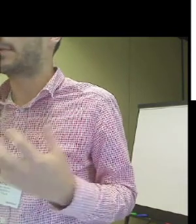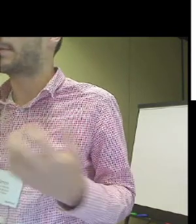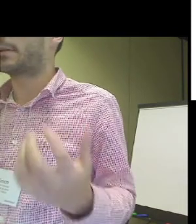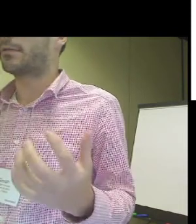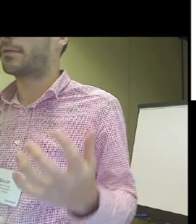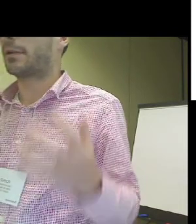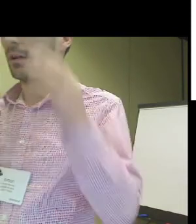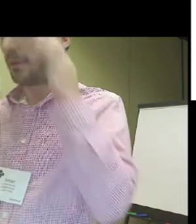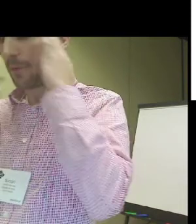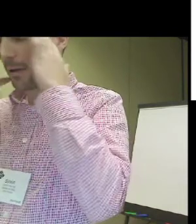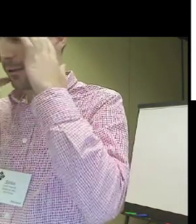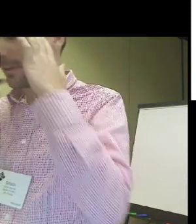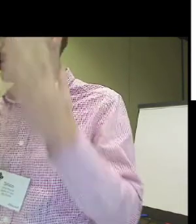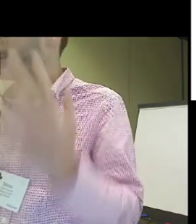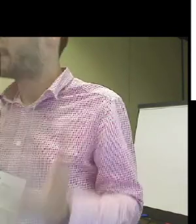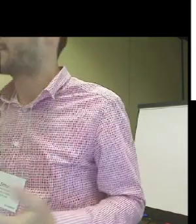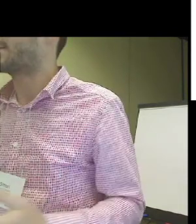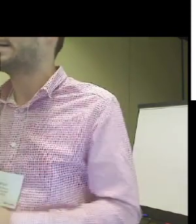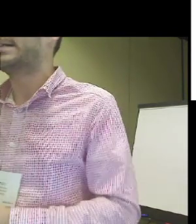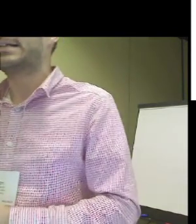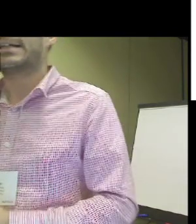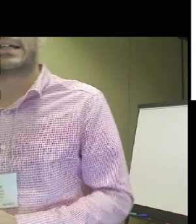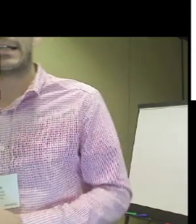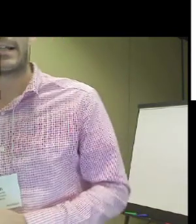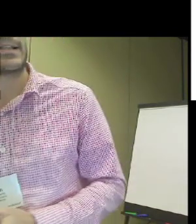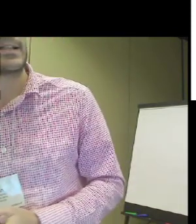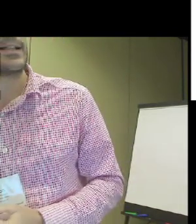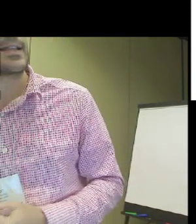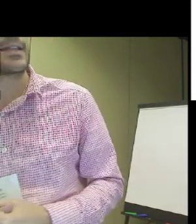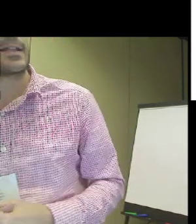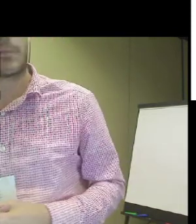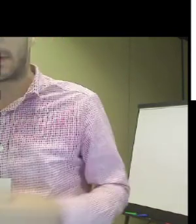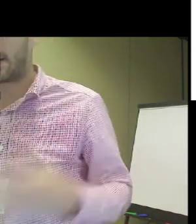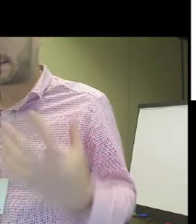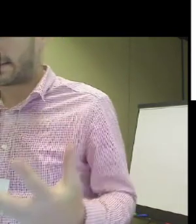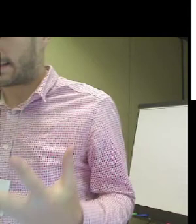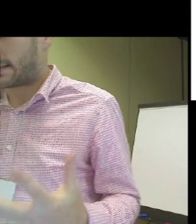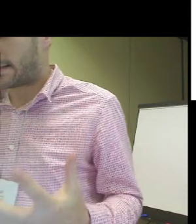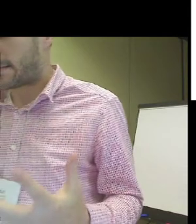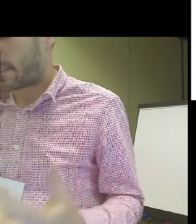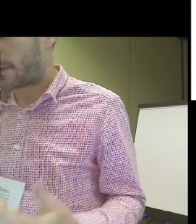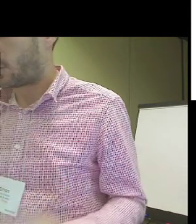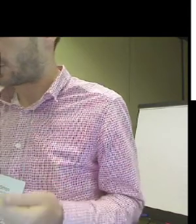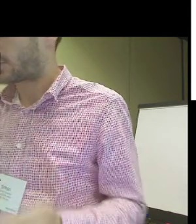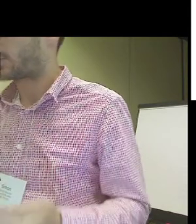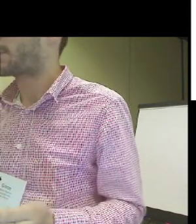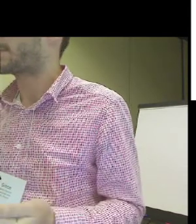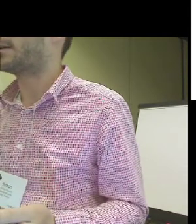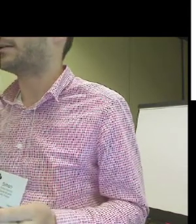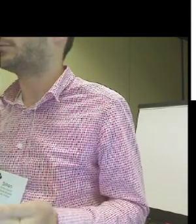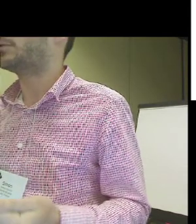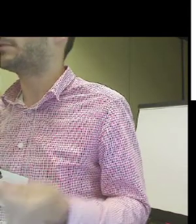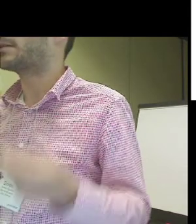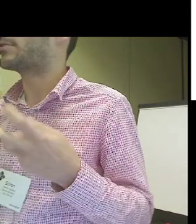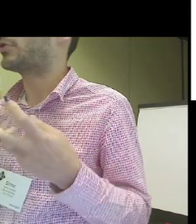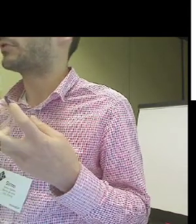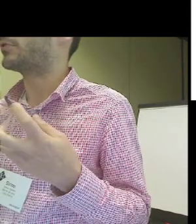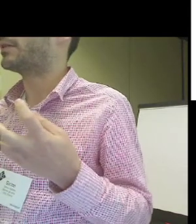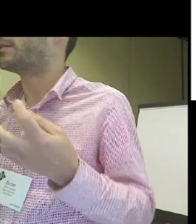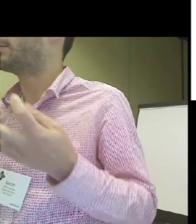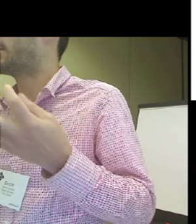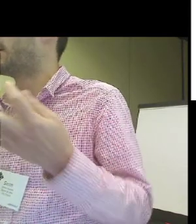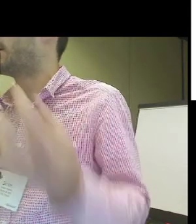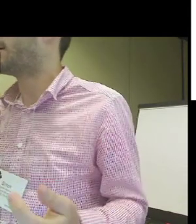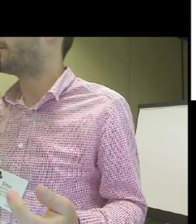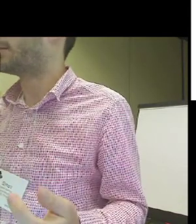So we started to think like, wow, how can we do this? And then we had workshops, and we mixed